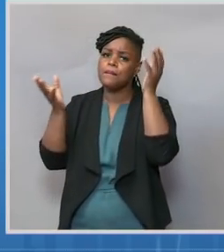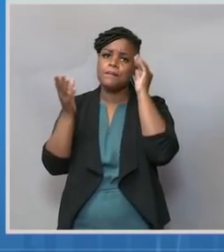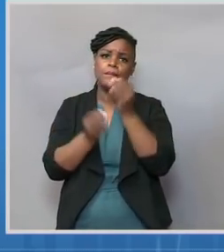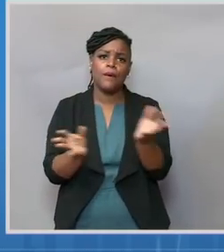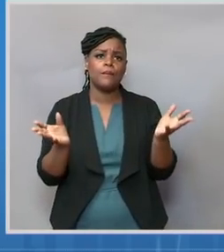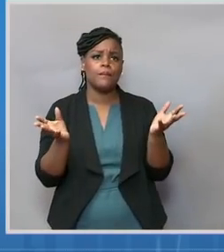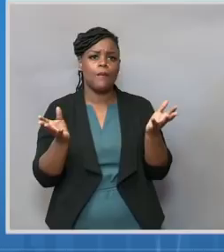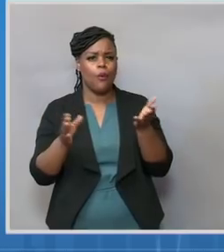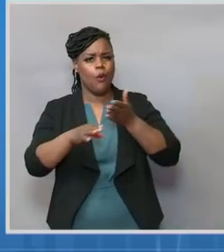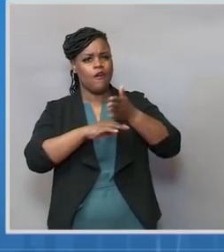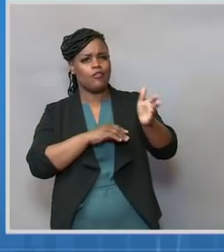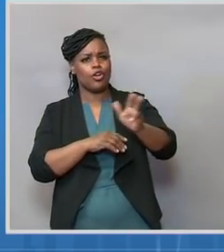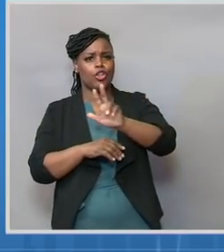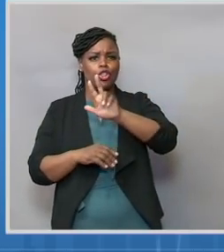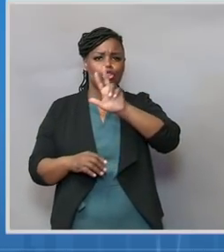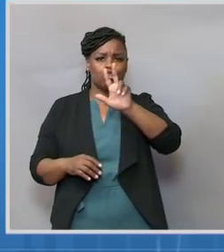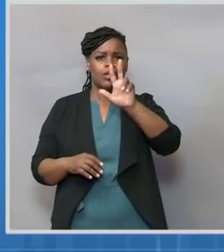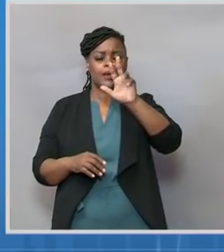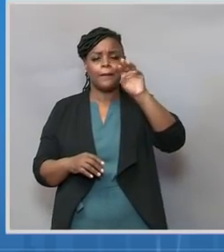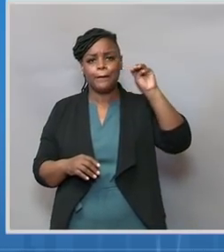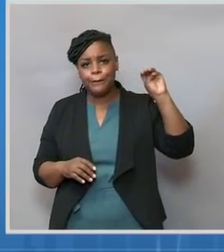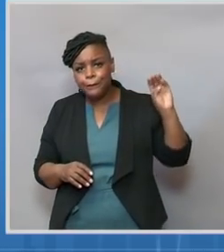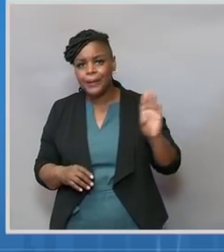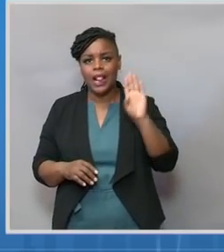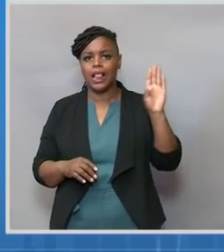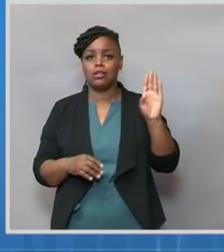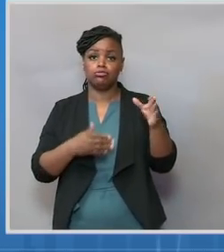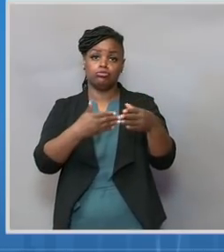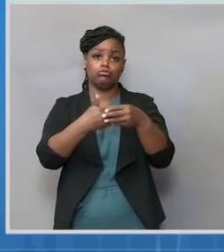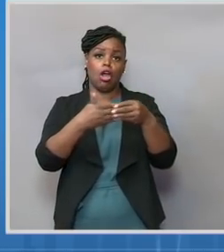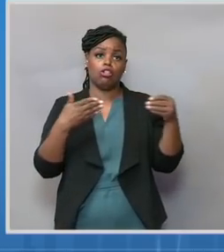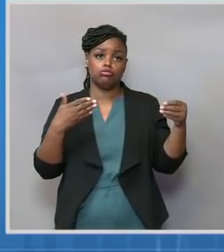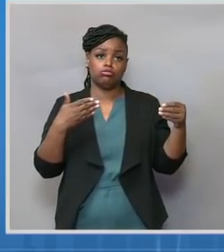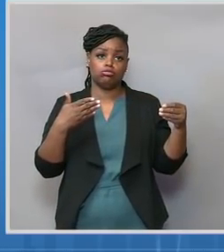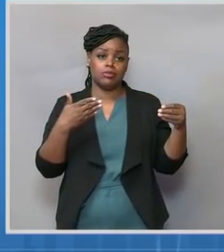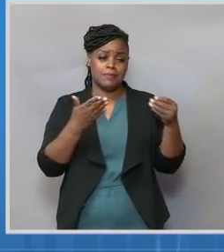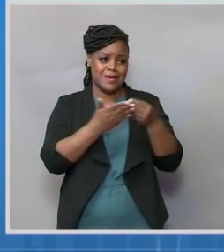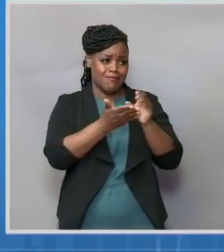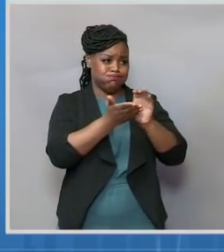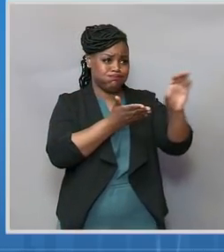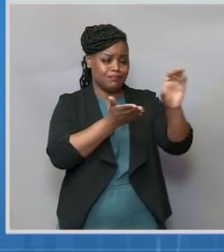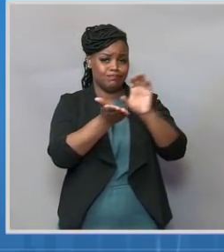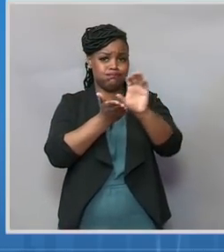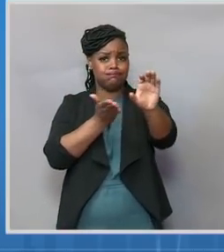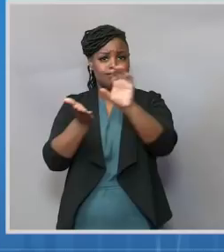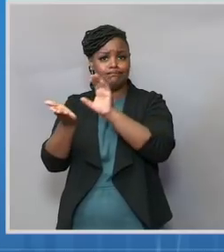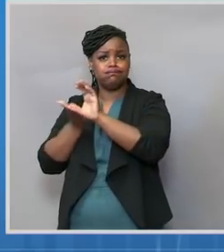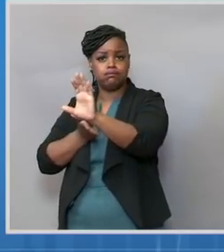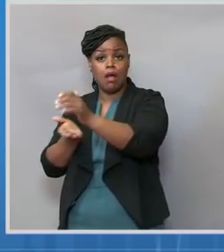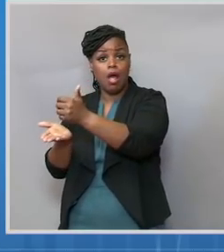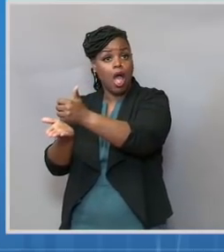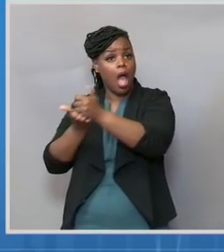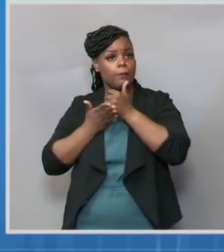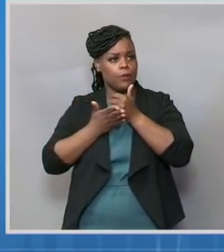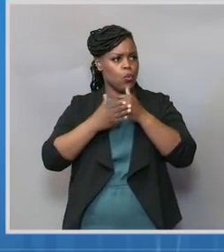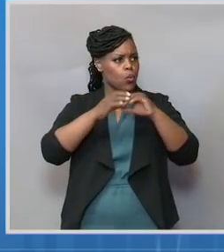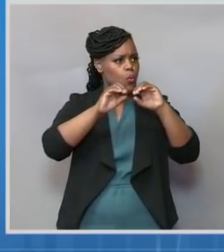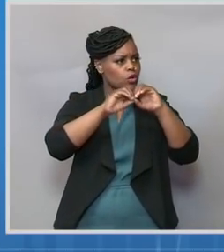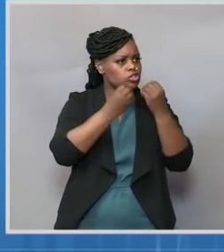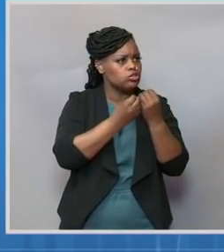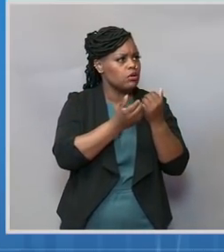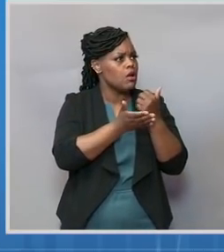that we are now moving to get to local communities to help support our local organizations and their efforts to get people vaccinated.